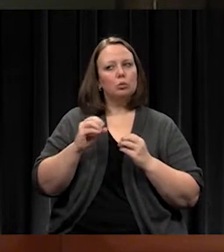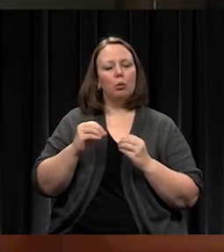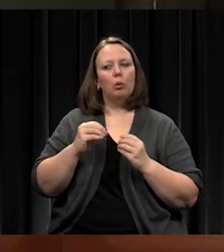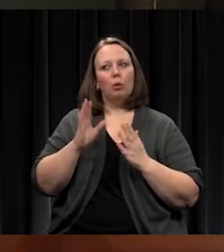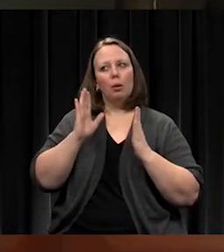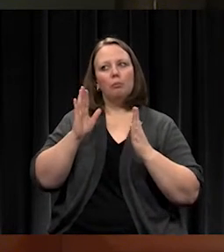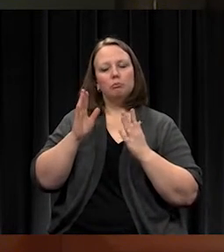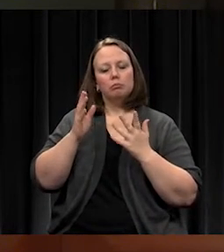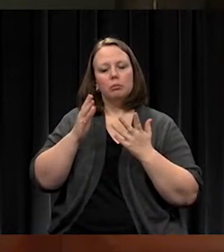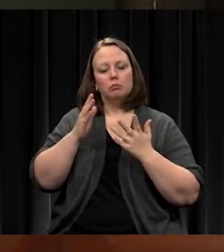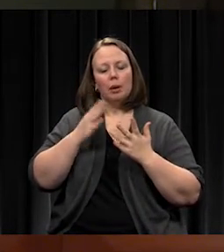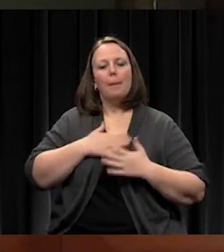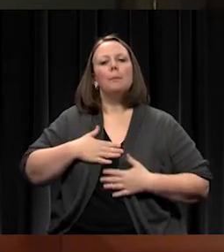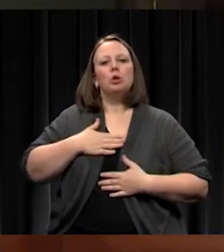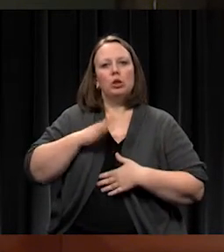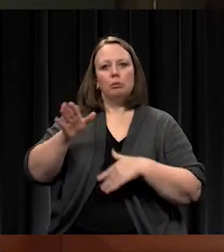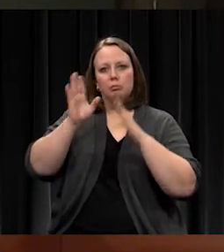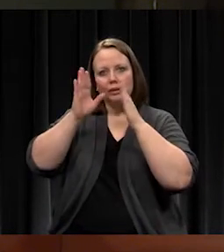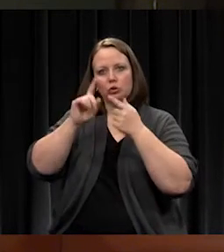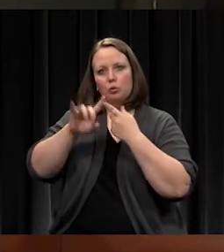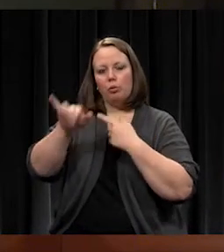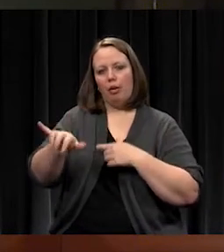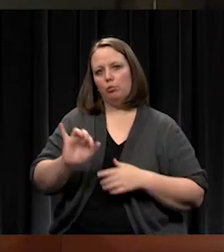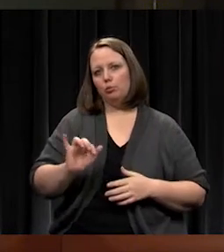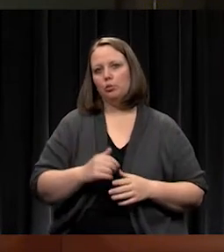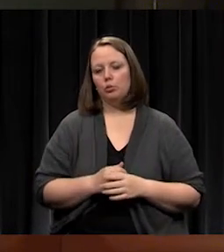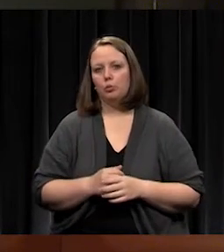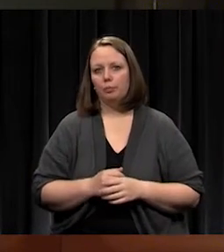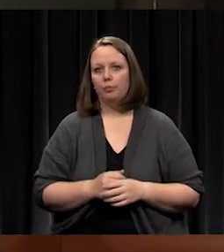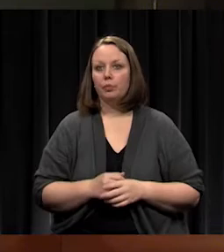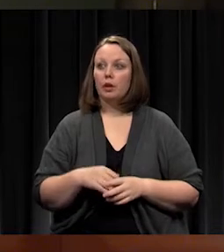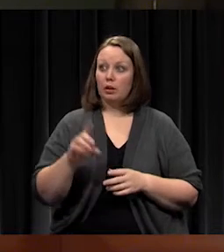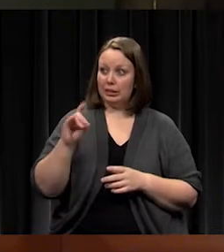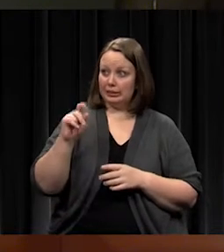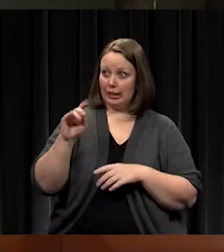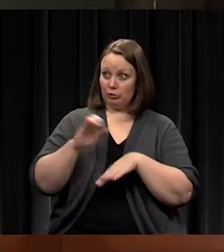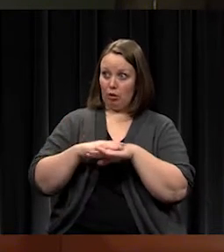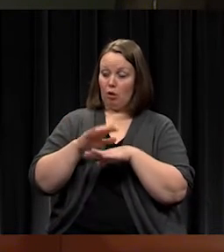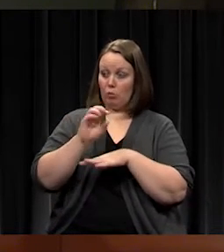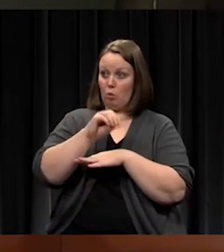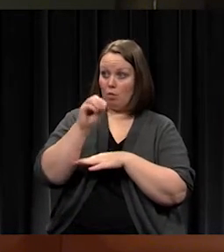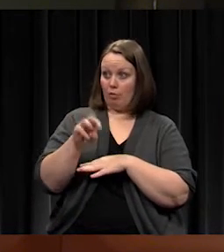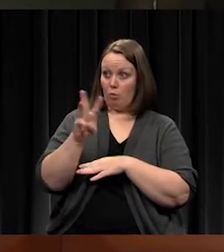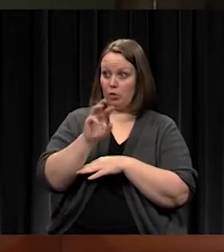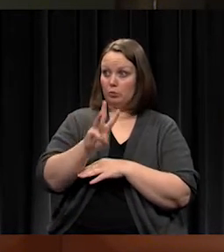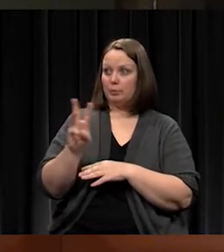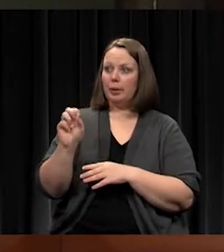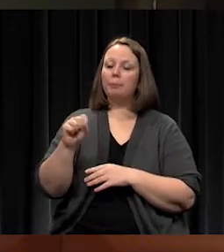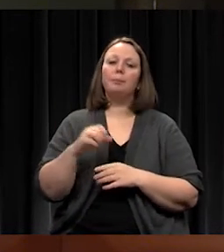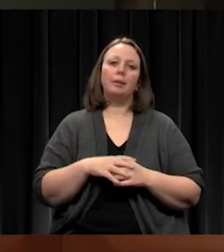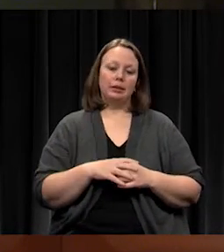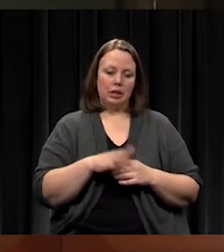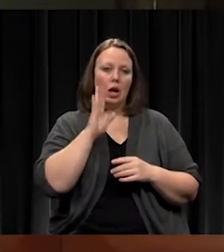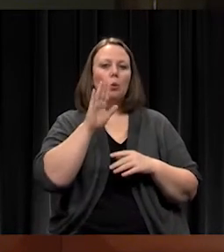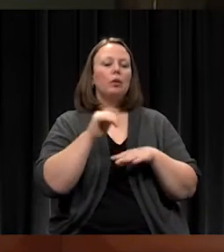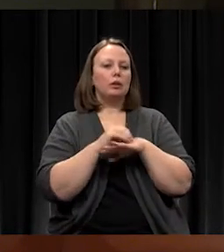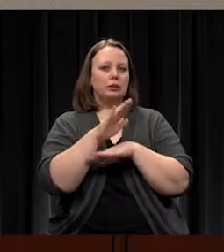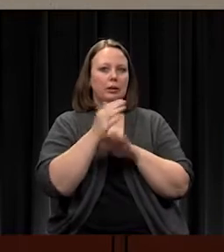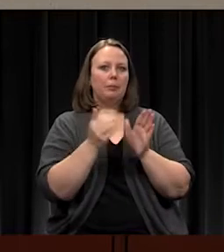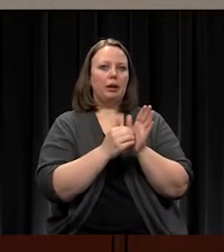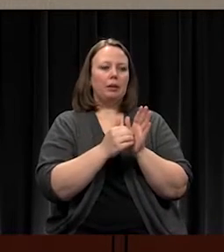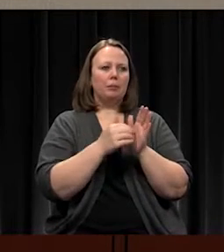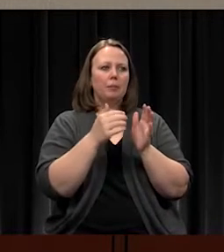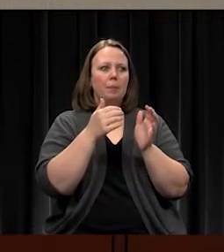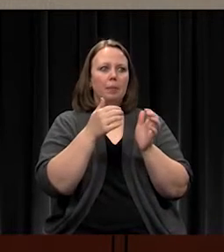on the Olathe West website and the district website? They're on, and then we'll make sure we get them to you guys. We've put them out for the last two weeks through every